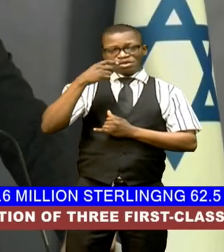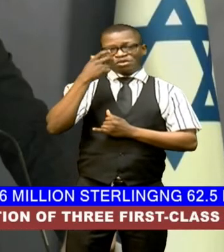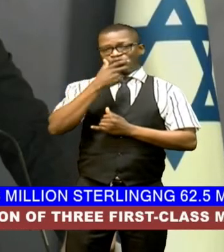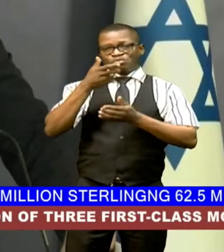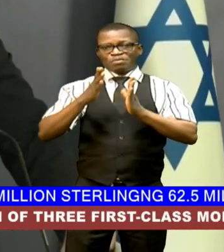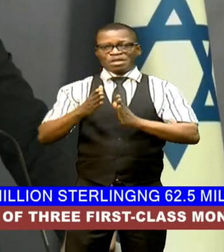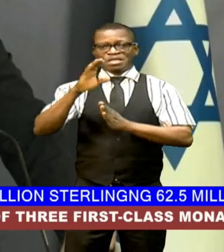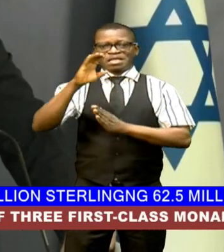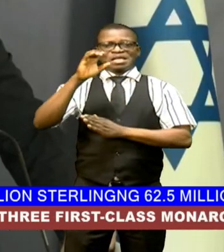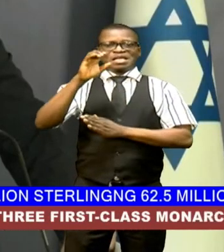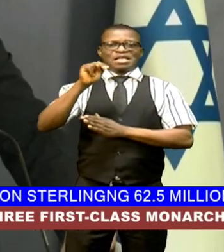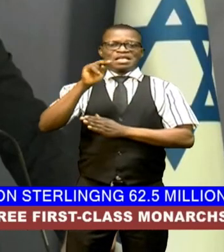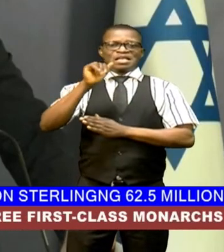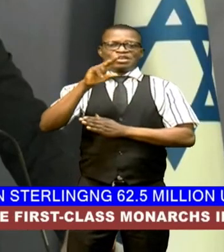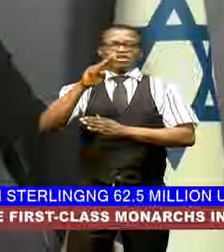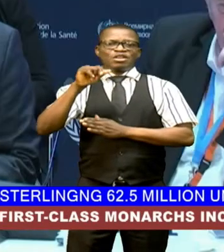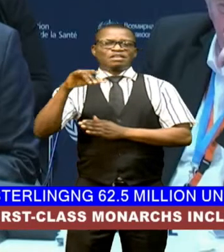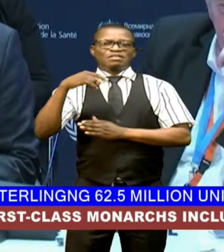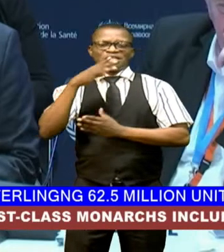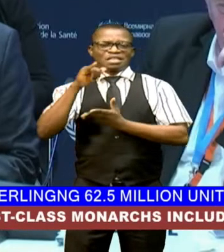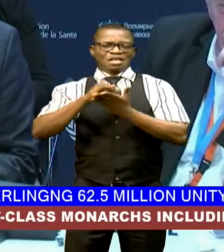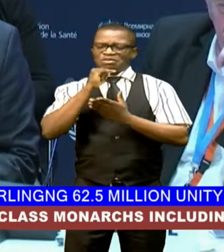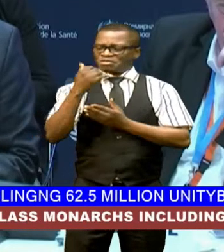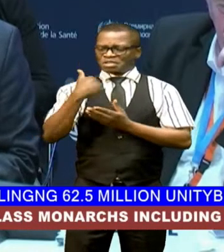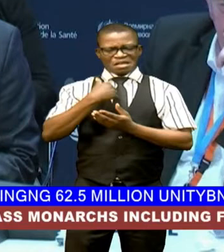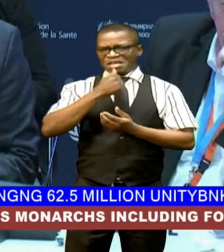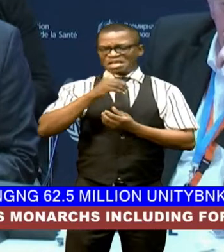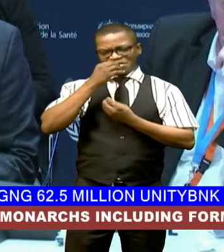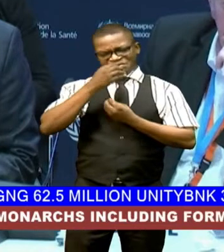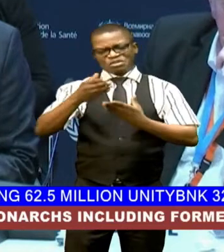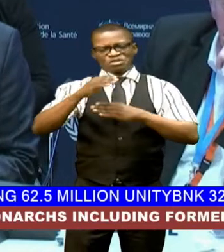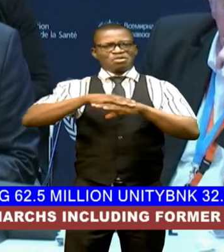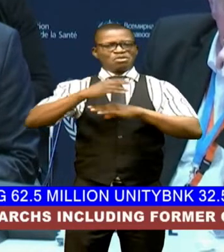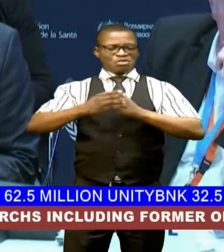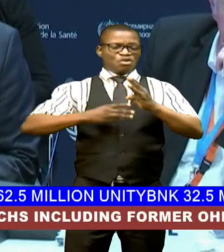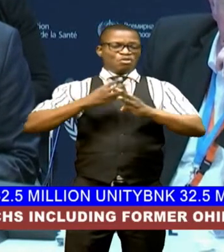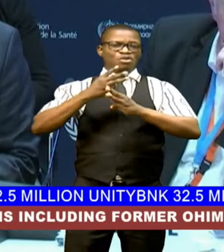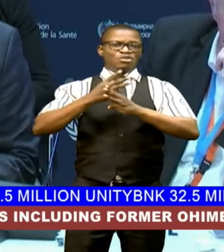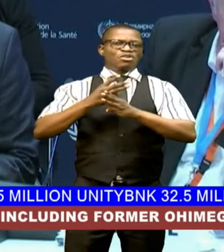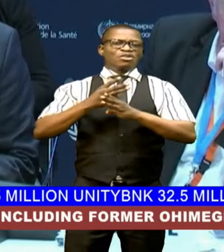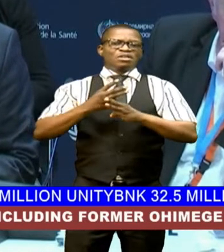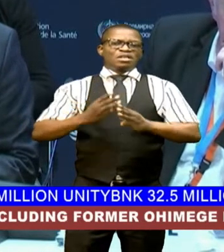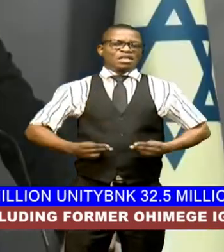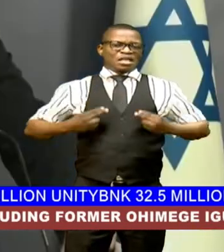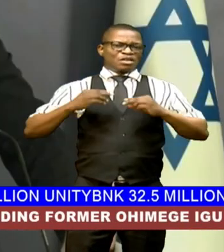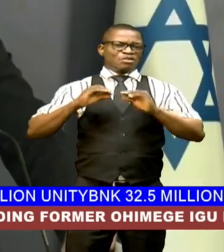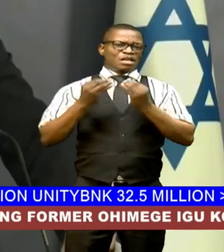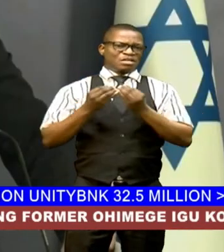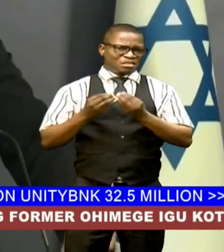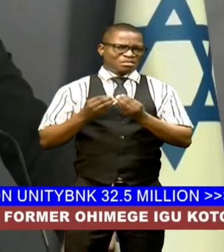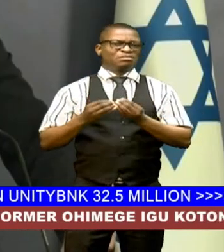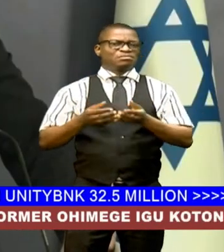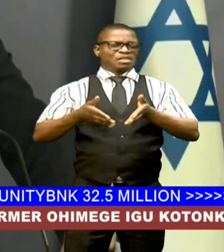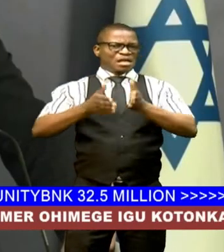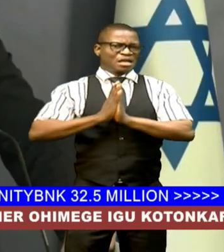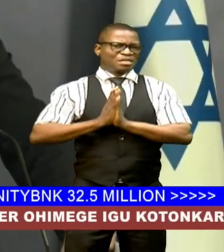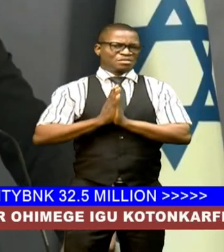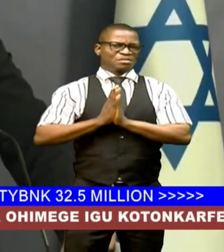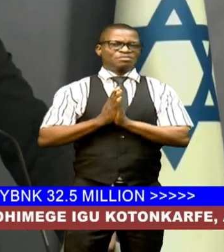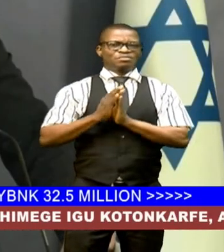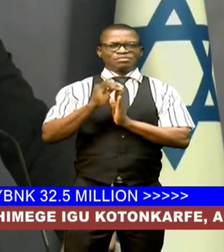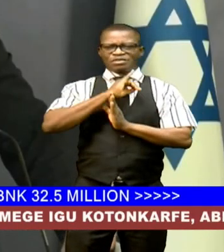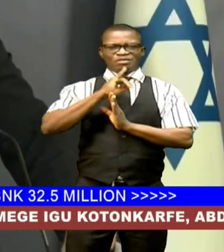levy said he did not have information on who's session referring questions to the israel